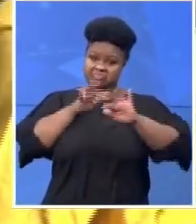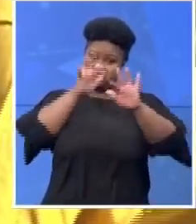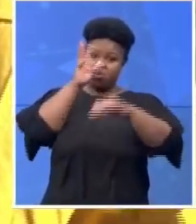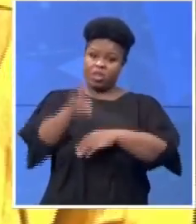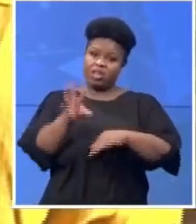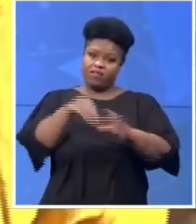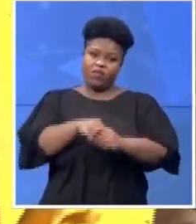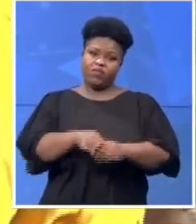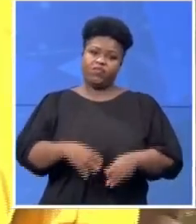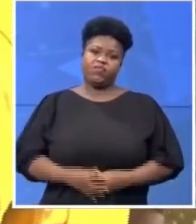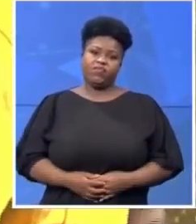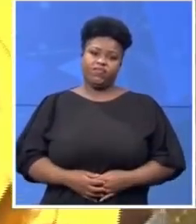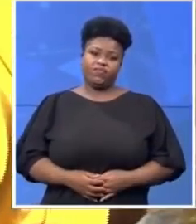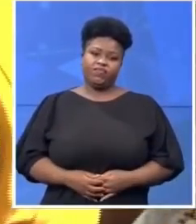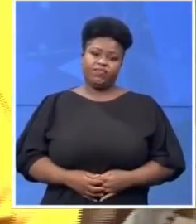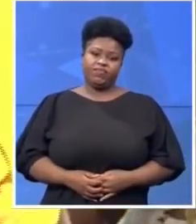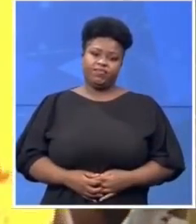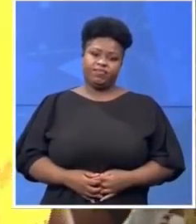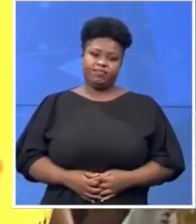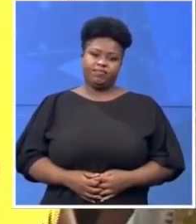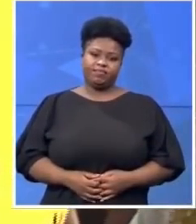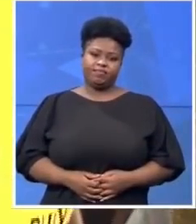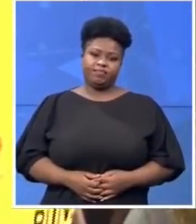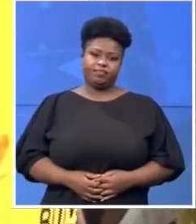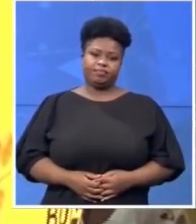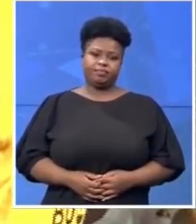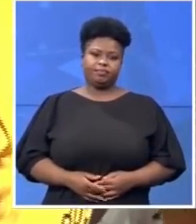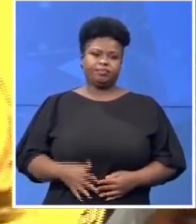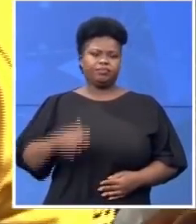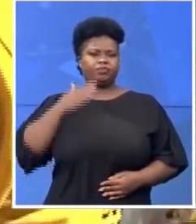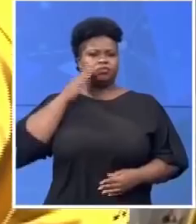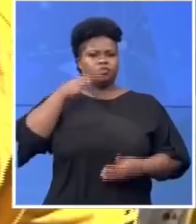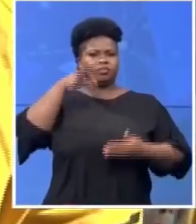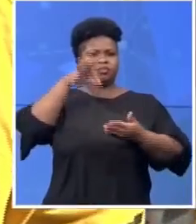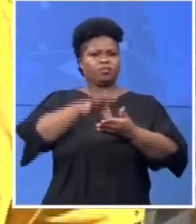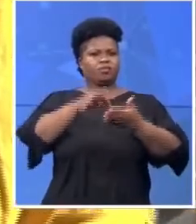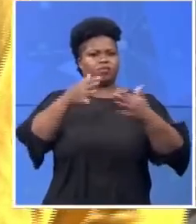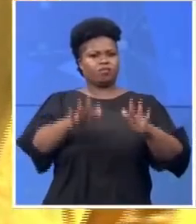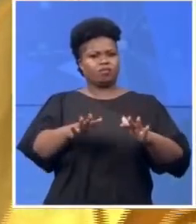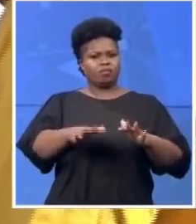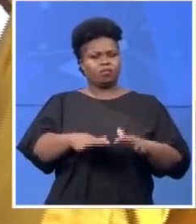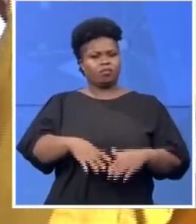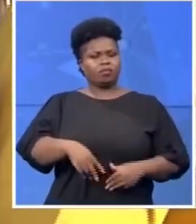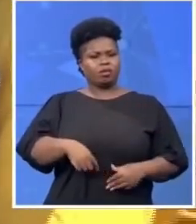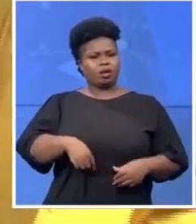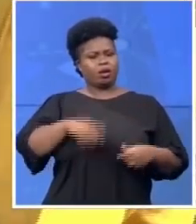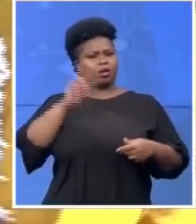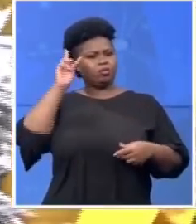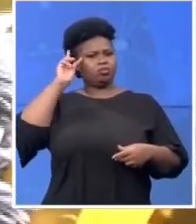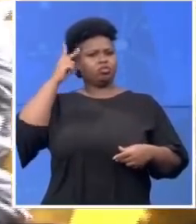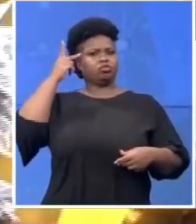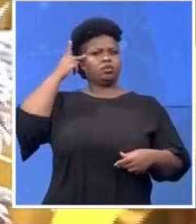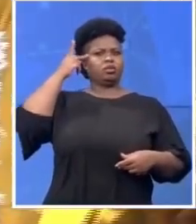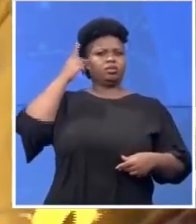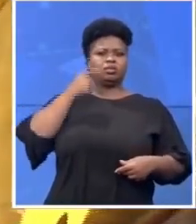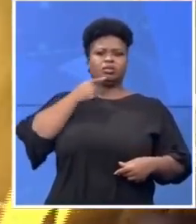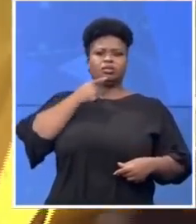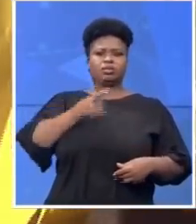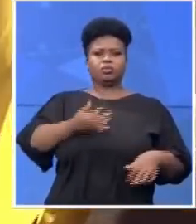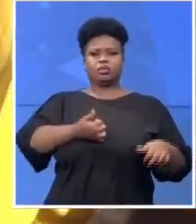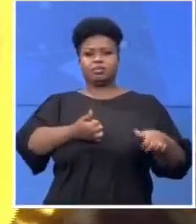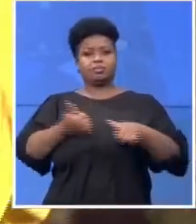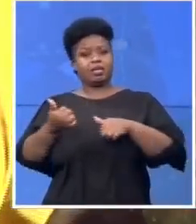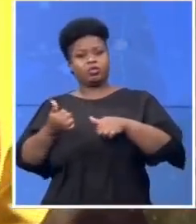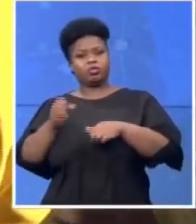Moments after signing, a change of heart. They said they would return to Soweto to cast their vote, but not